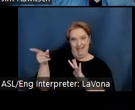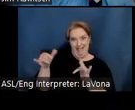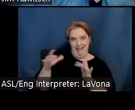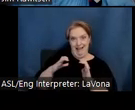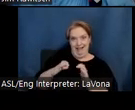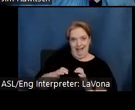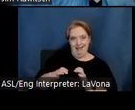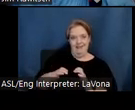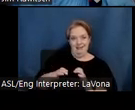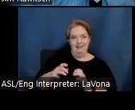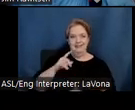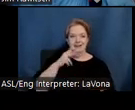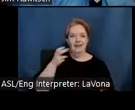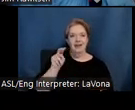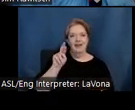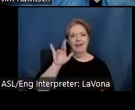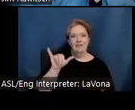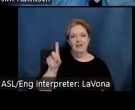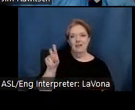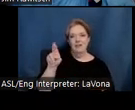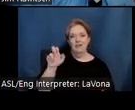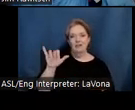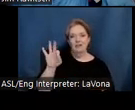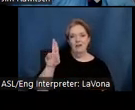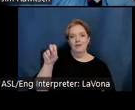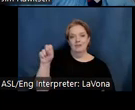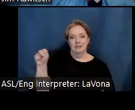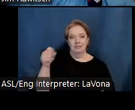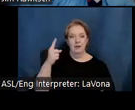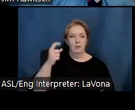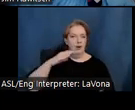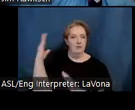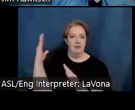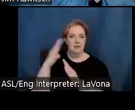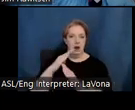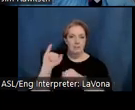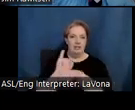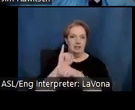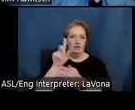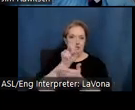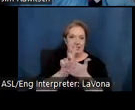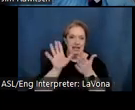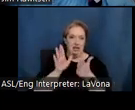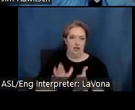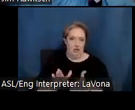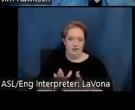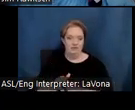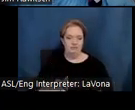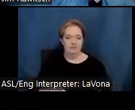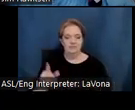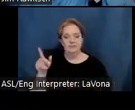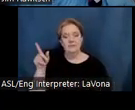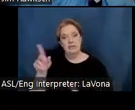was Henry Dreyfus, one of America's top industrial designers. Dreyfus had designed some of the